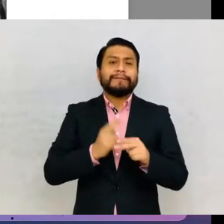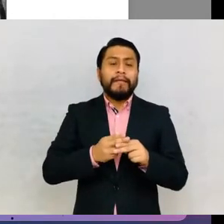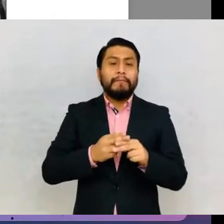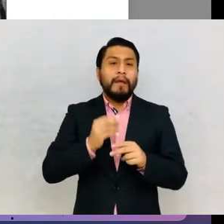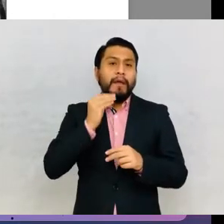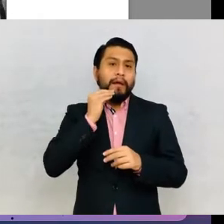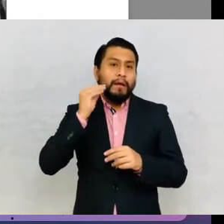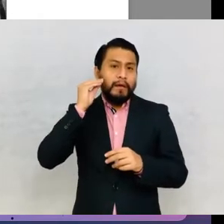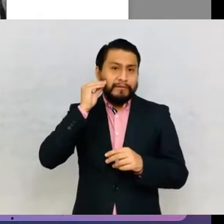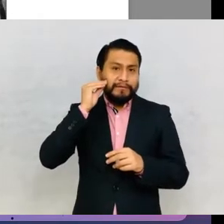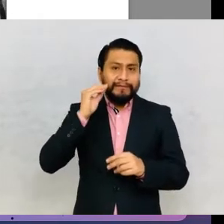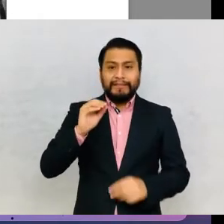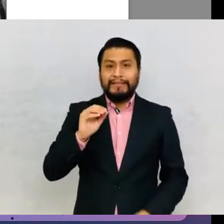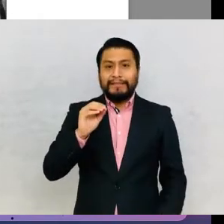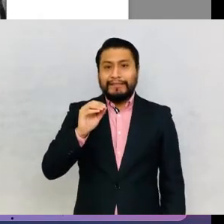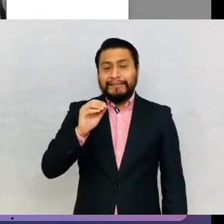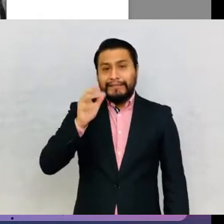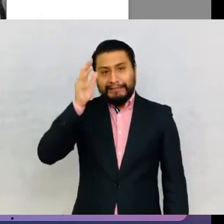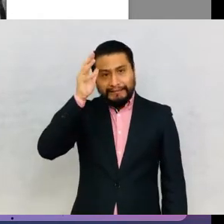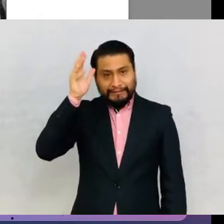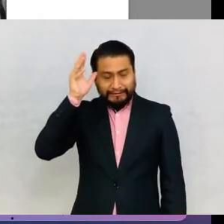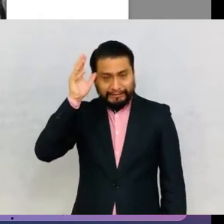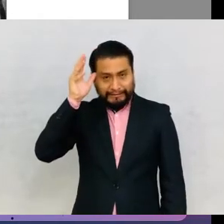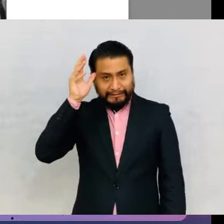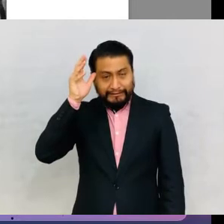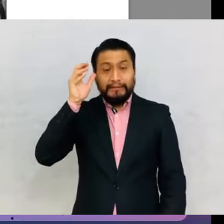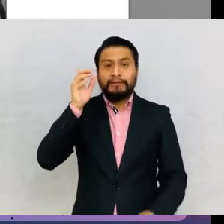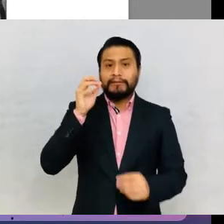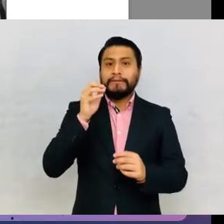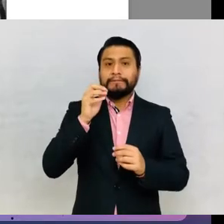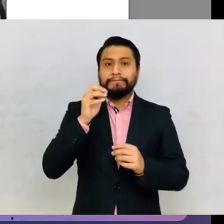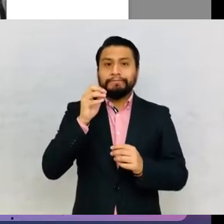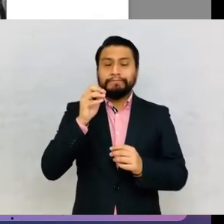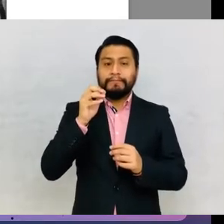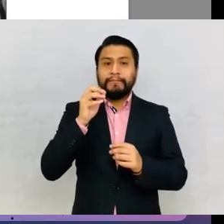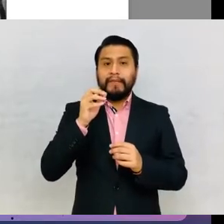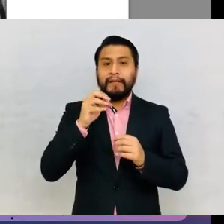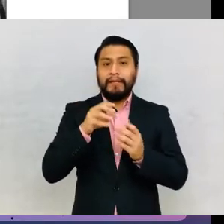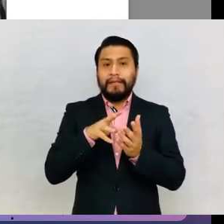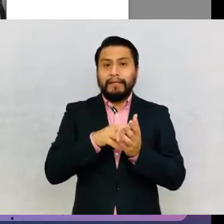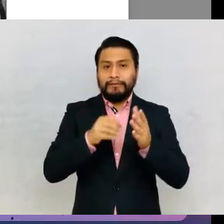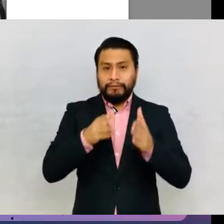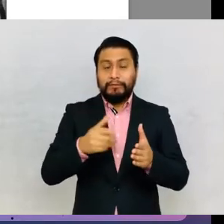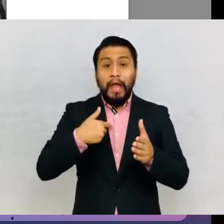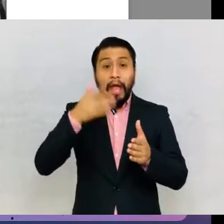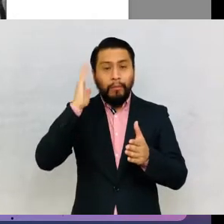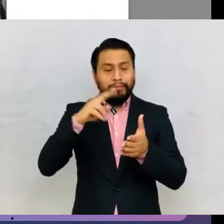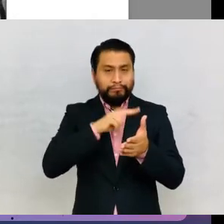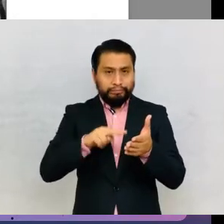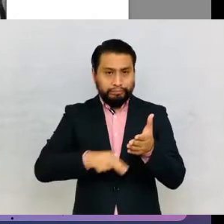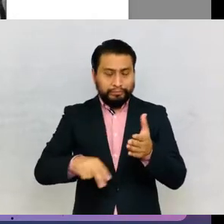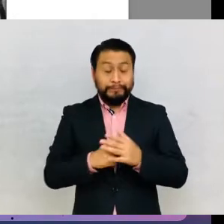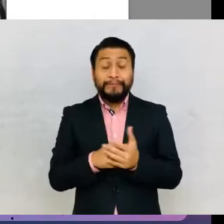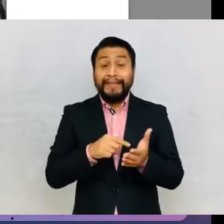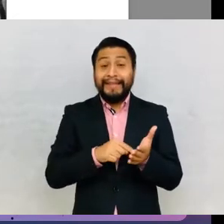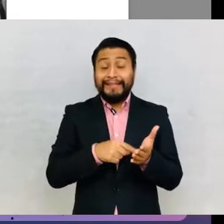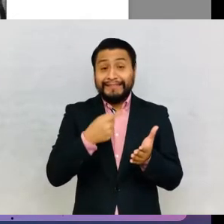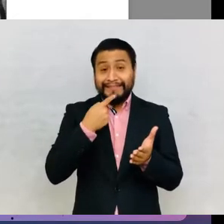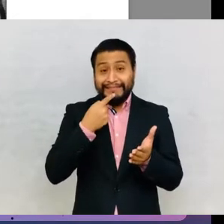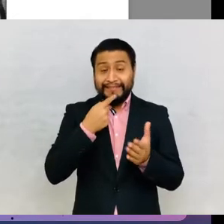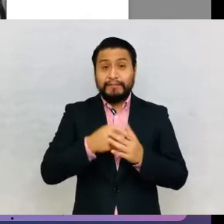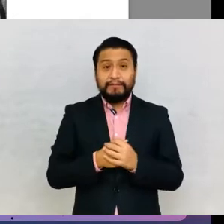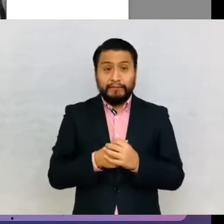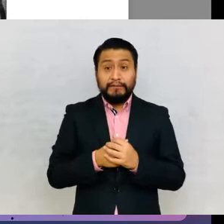I wanted to show you this photograph. I'm going to read the caption to you. It says,